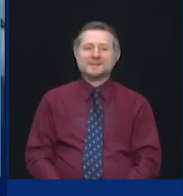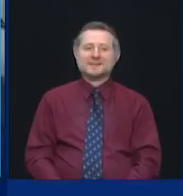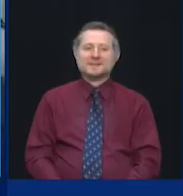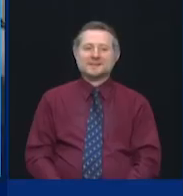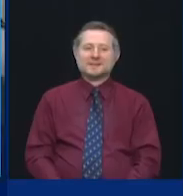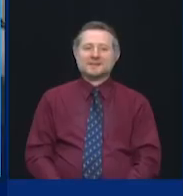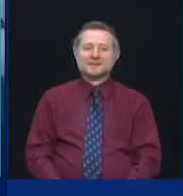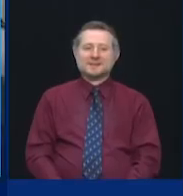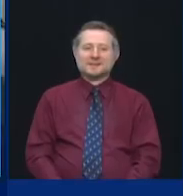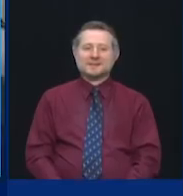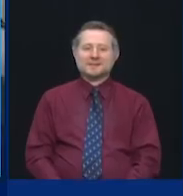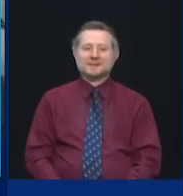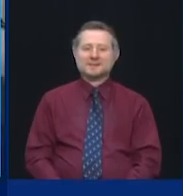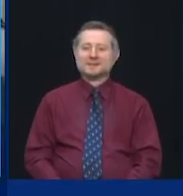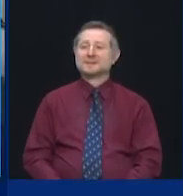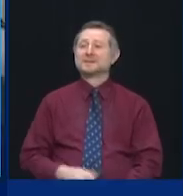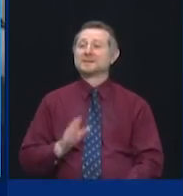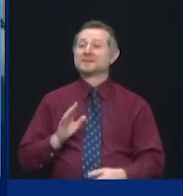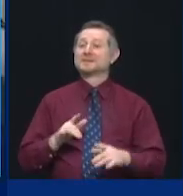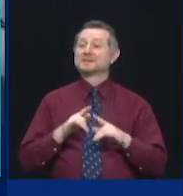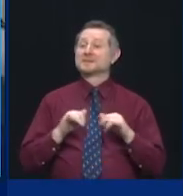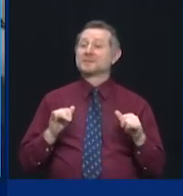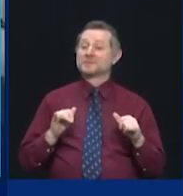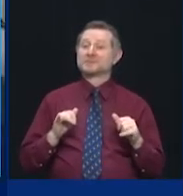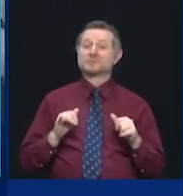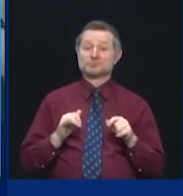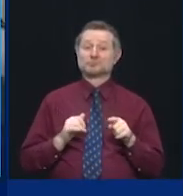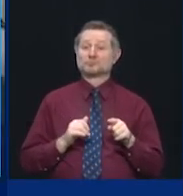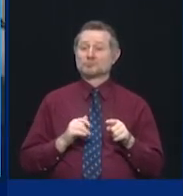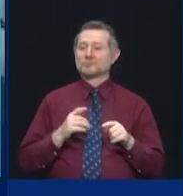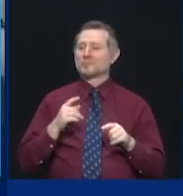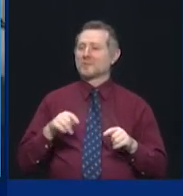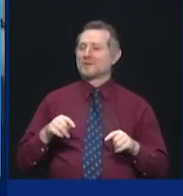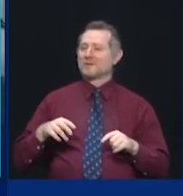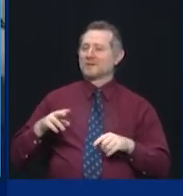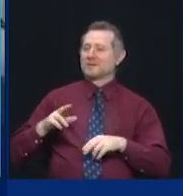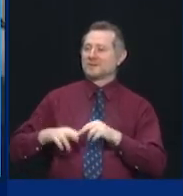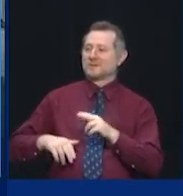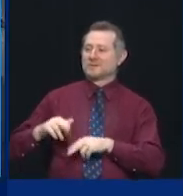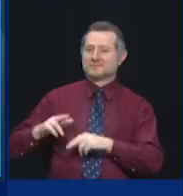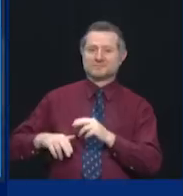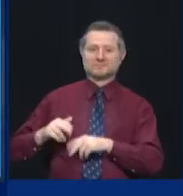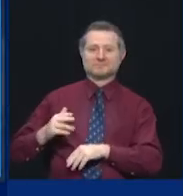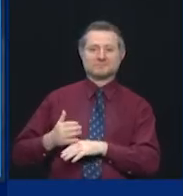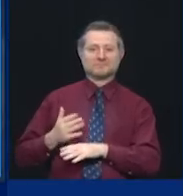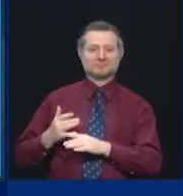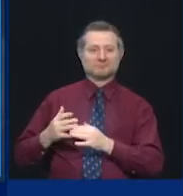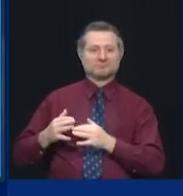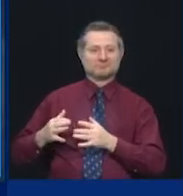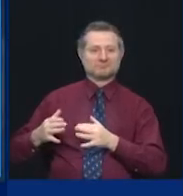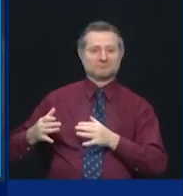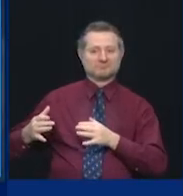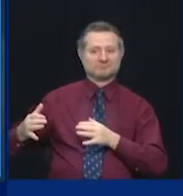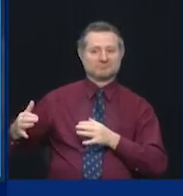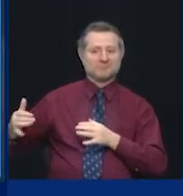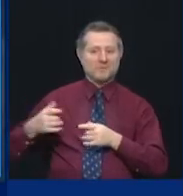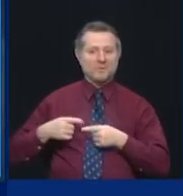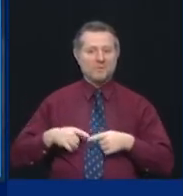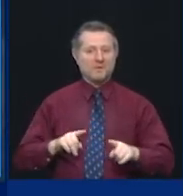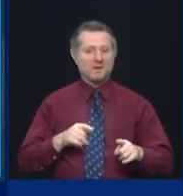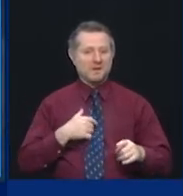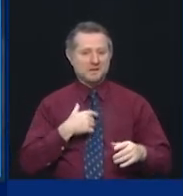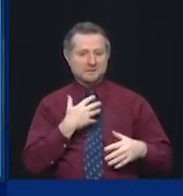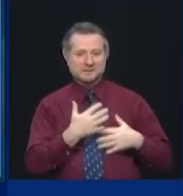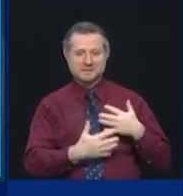And all at the same time, this construction of this facility is going on and being built.